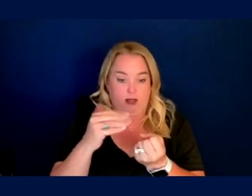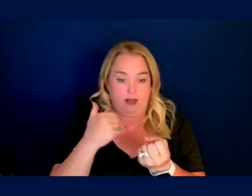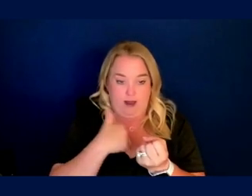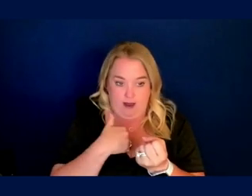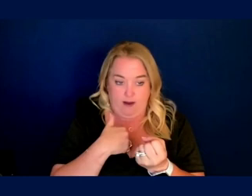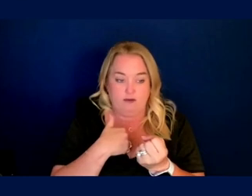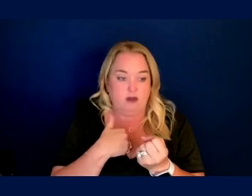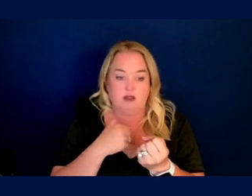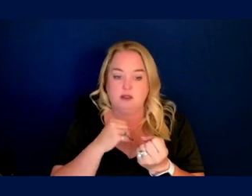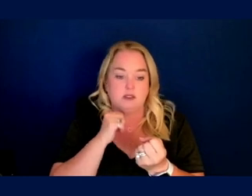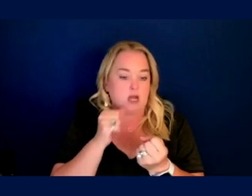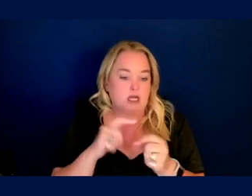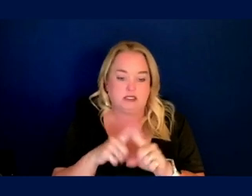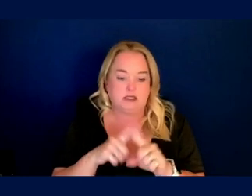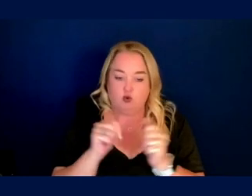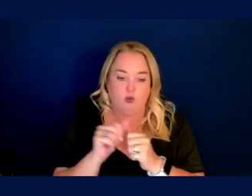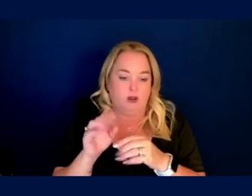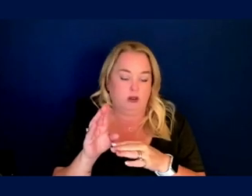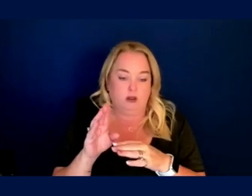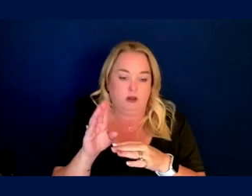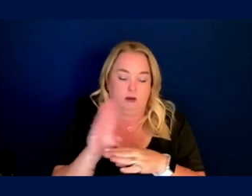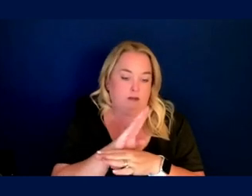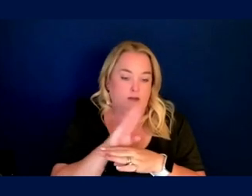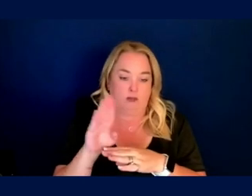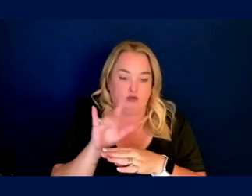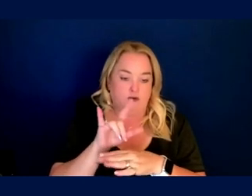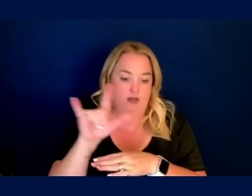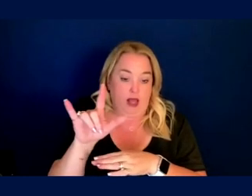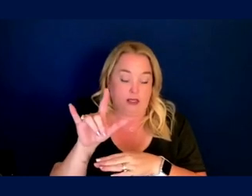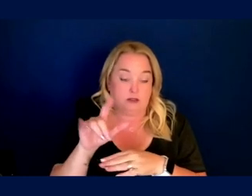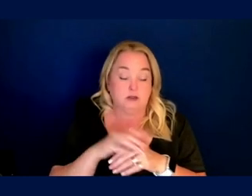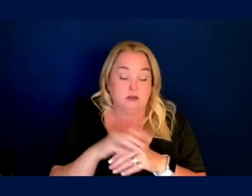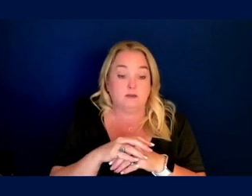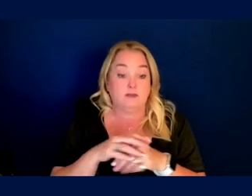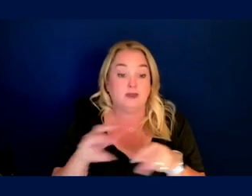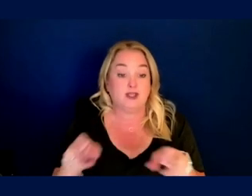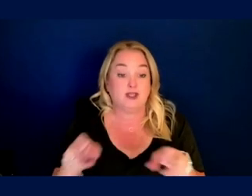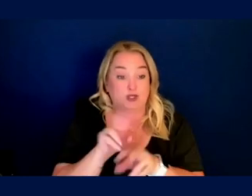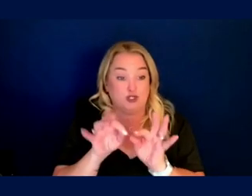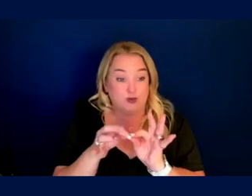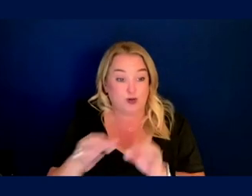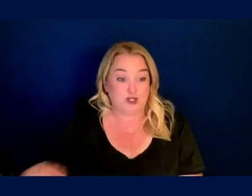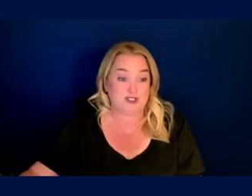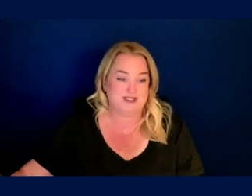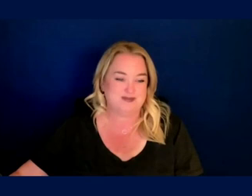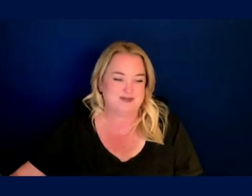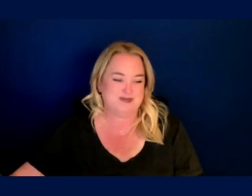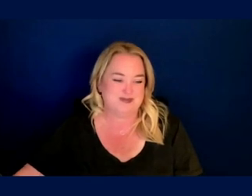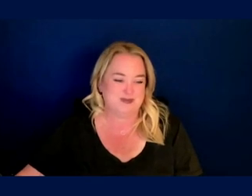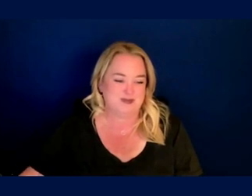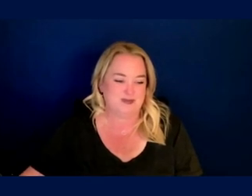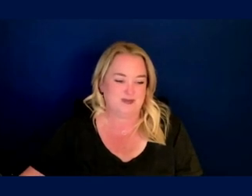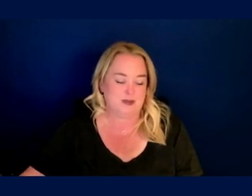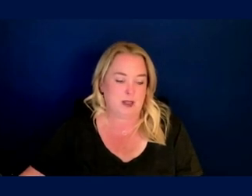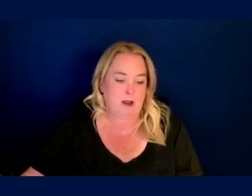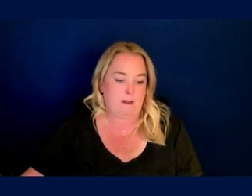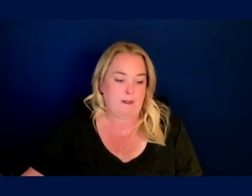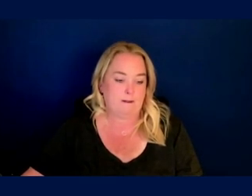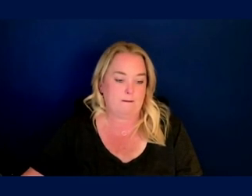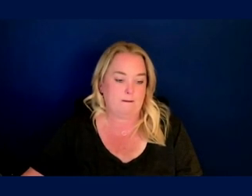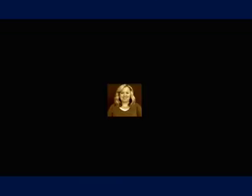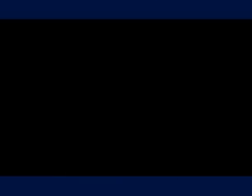It's no different than a commercial space flight. Though interestingly enough, so far, generally speaking, people with mobility